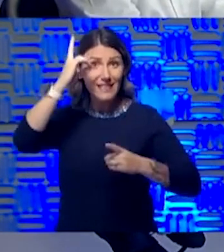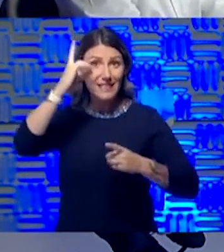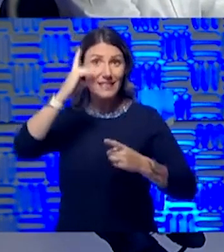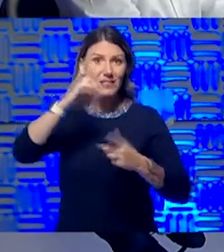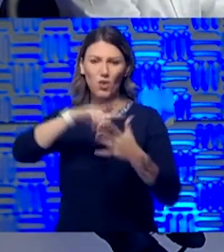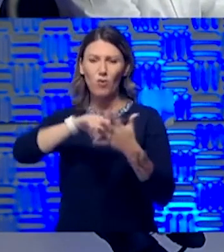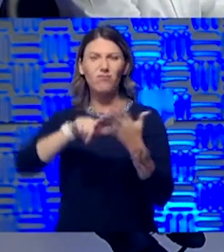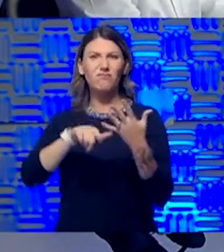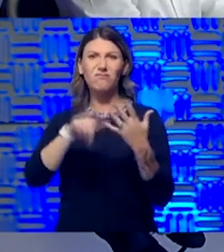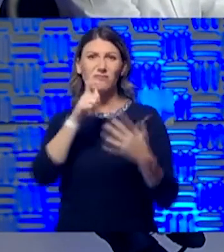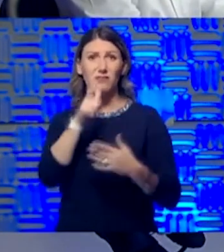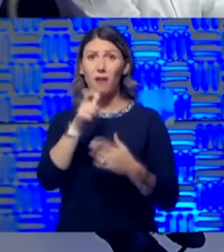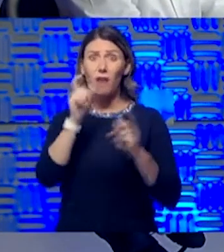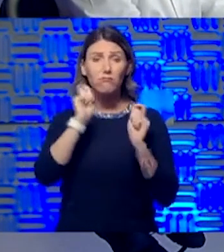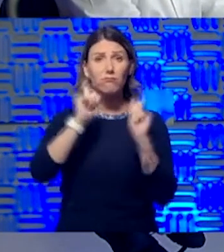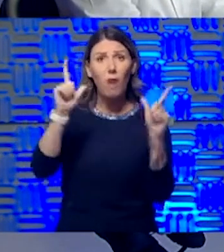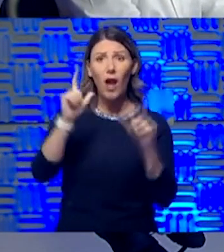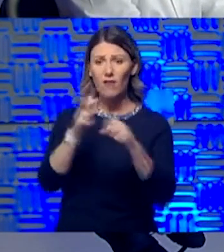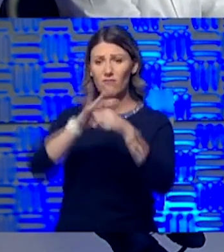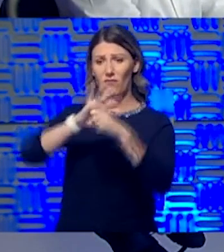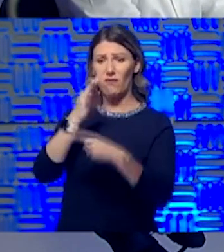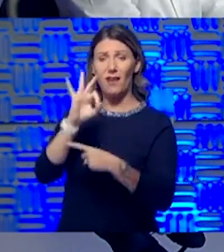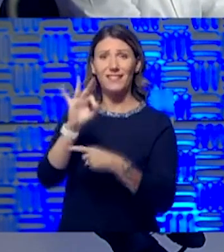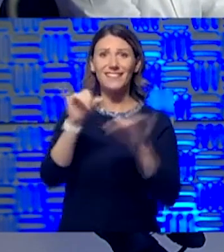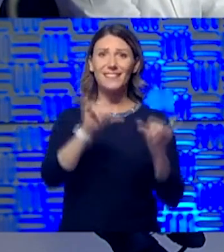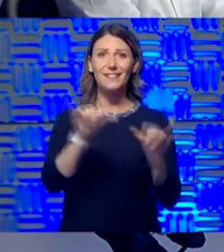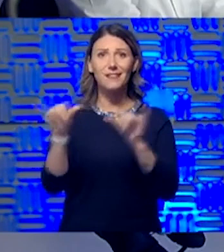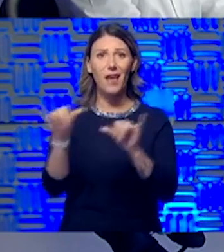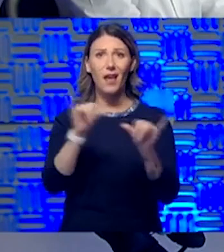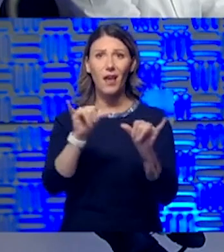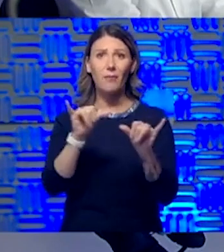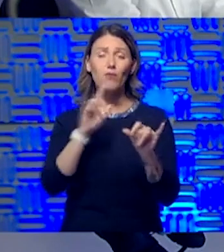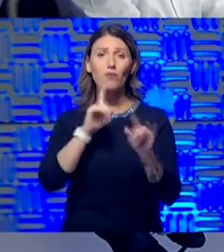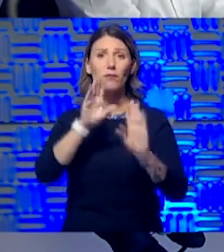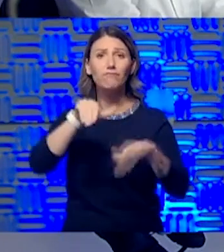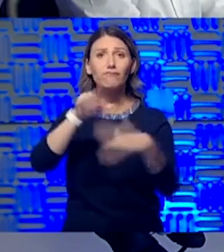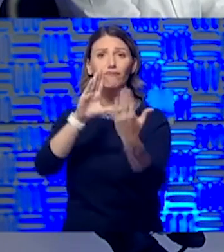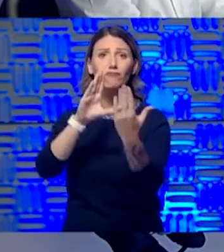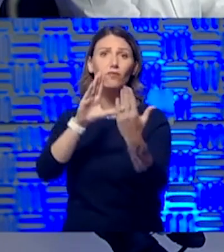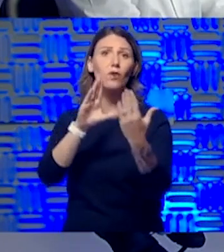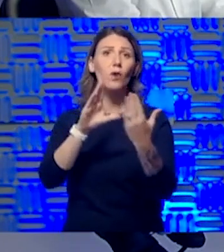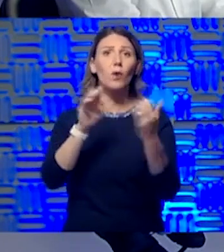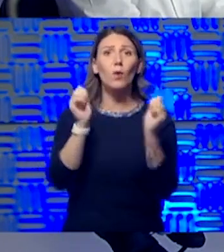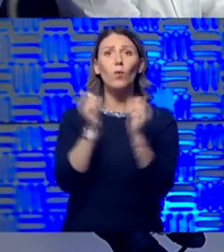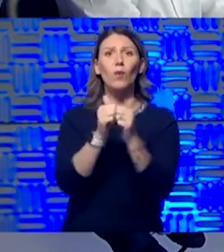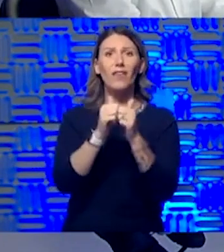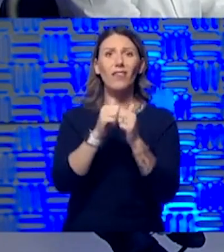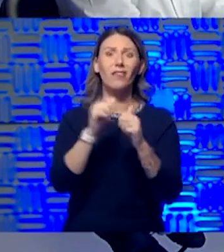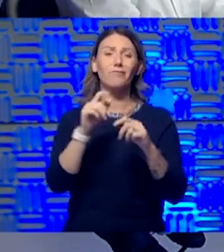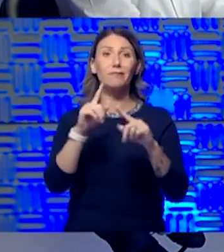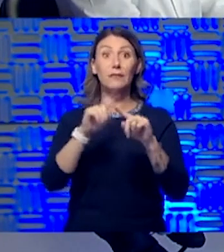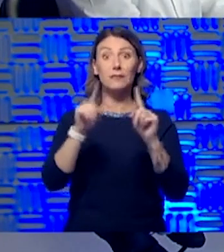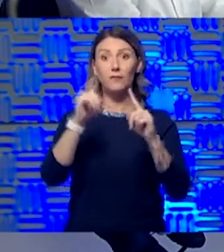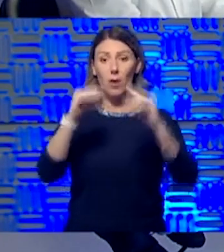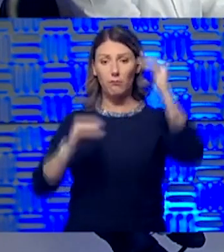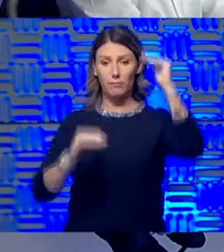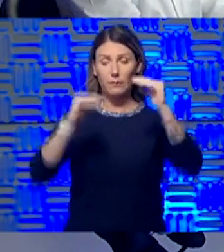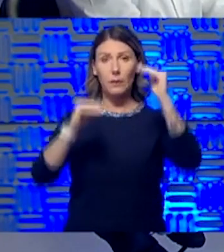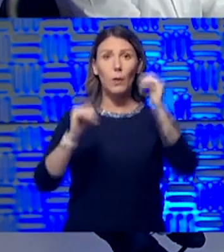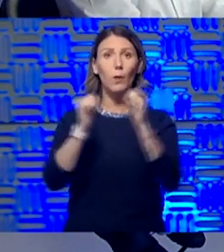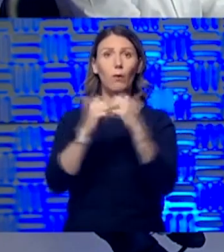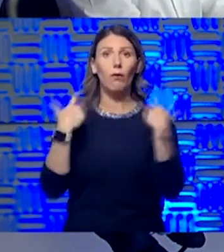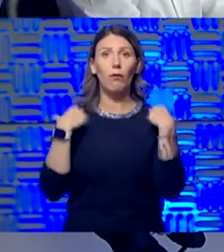is like this and really addresses or calls out some of the underlying inequities in health care that we have in the United